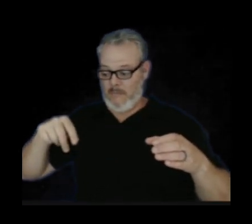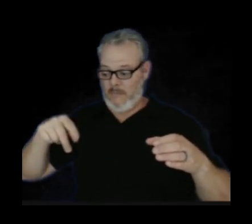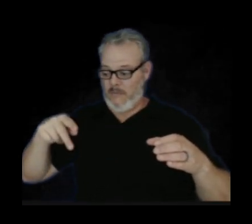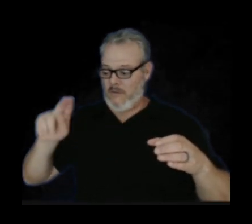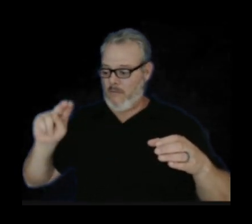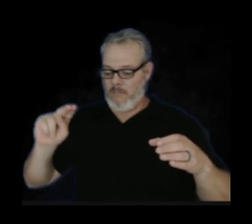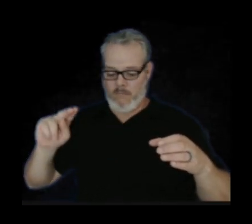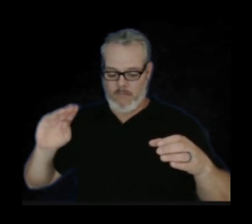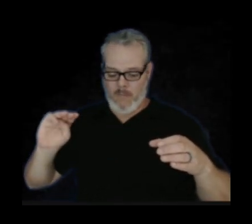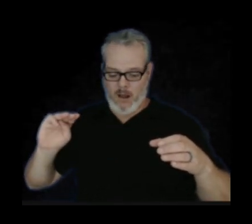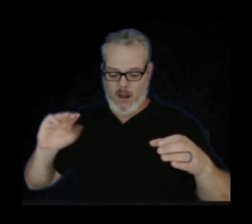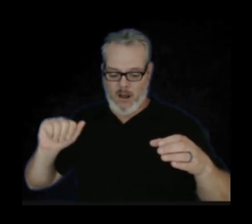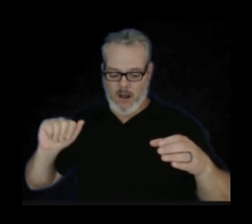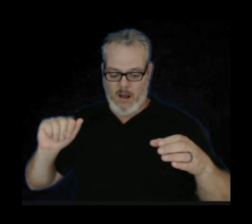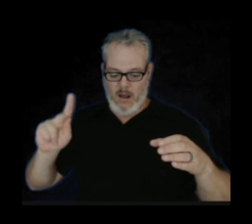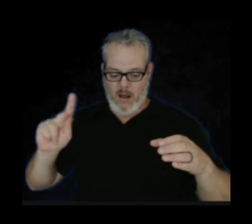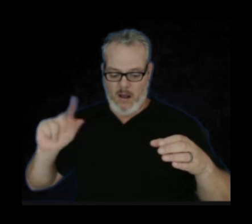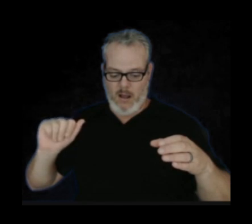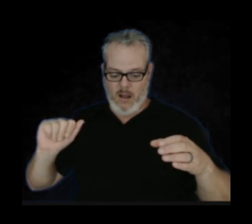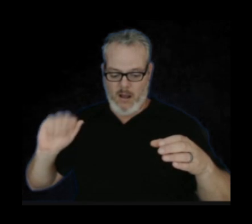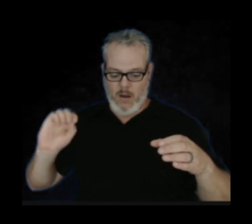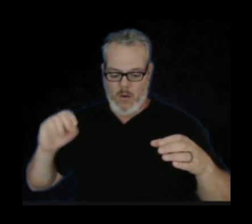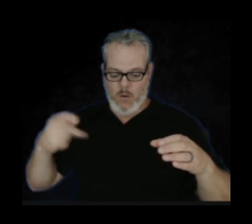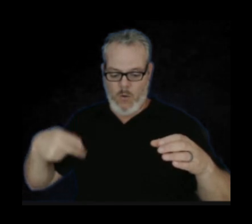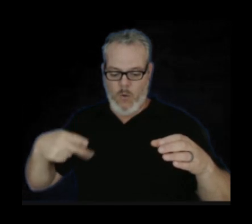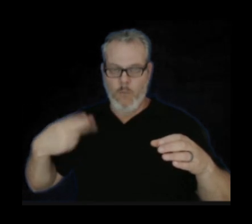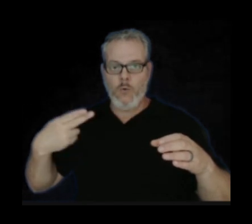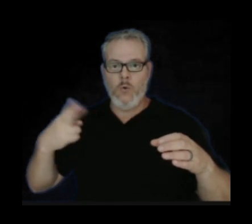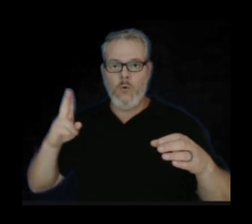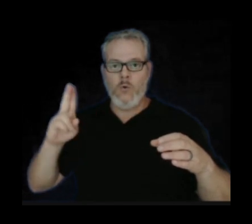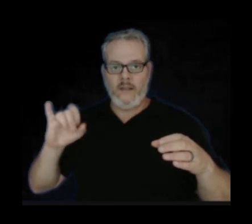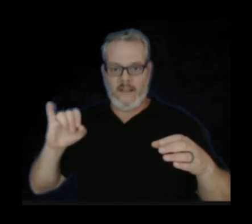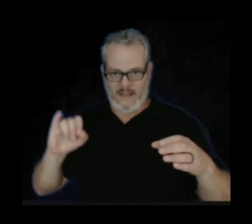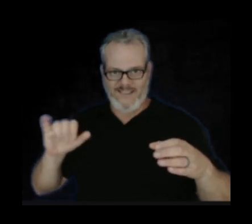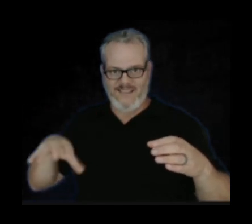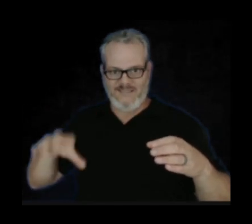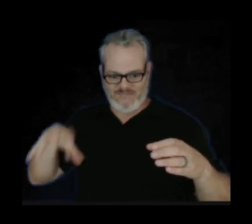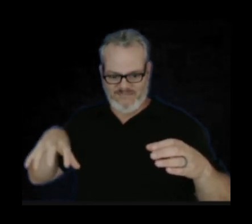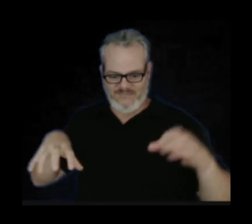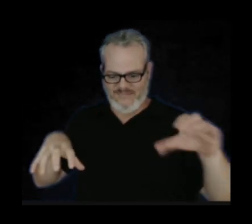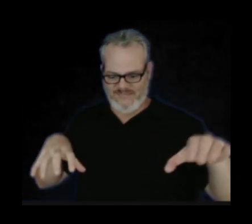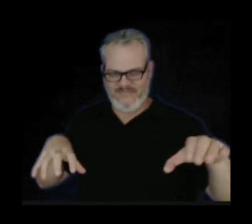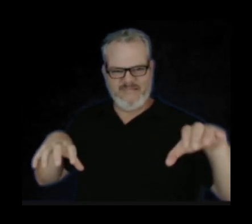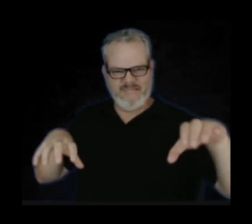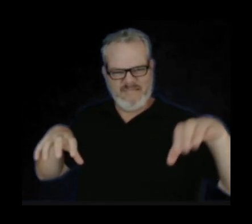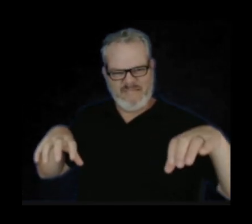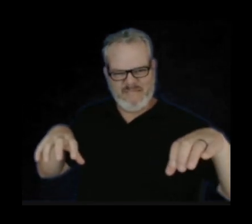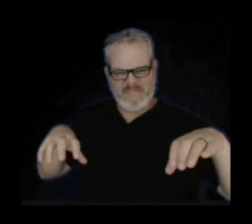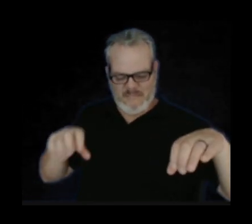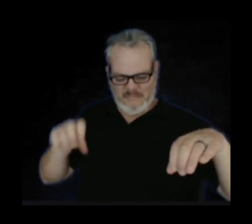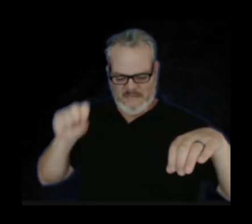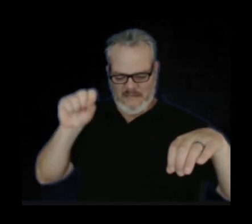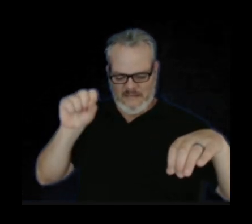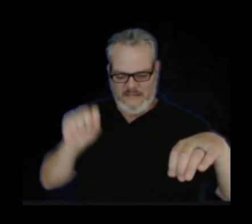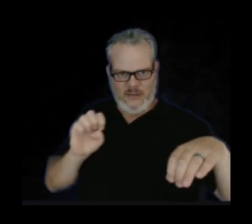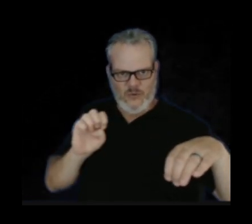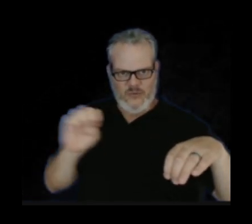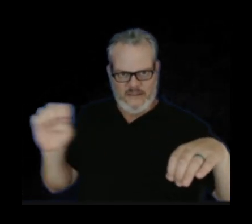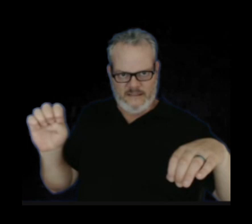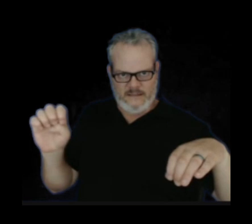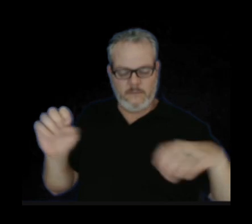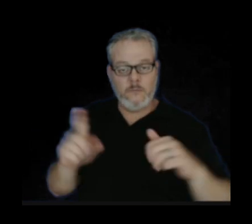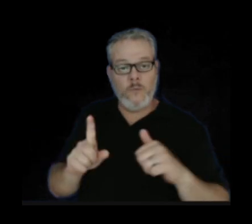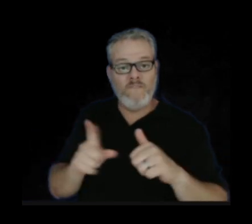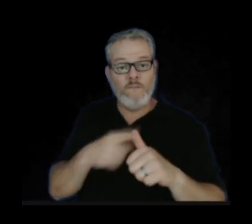this cloud in that direction over there. So we're looking to the southeast or so. So the very first phase was very brief